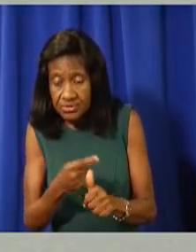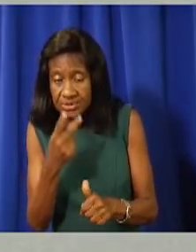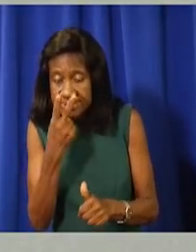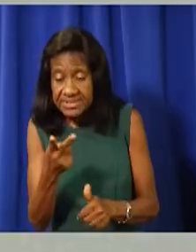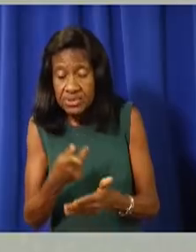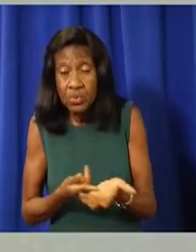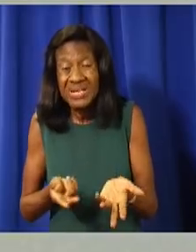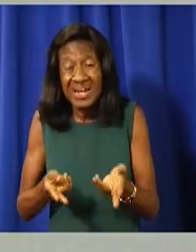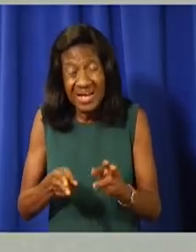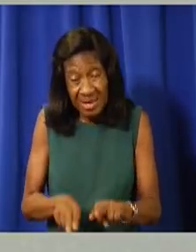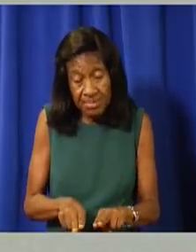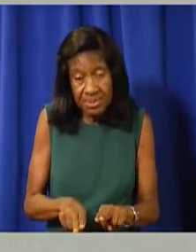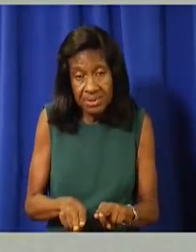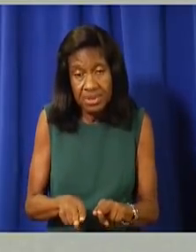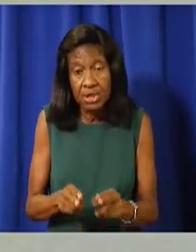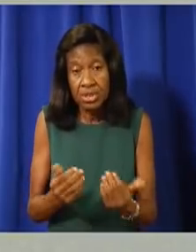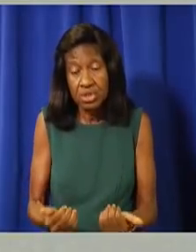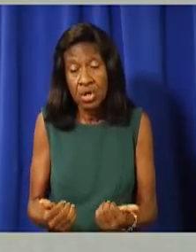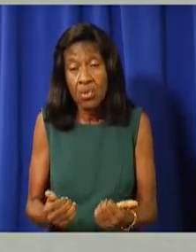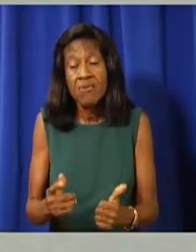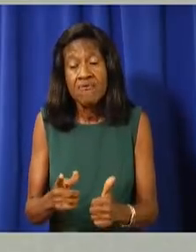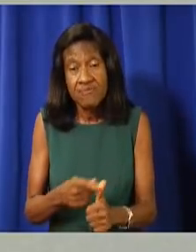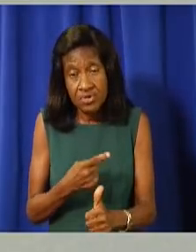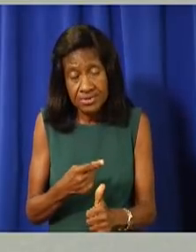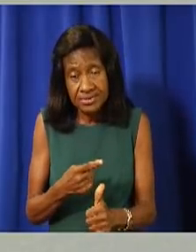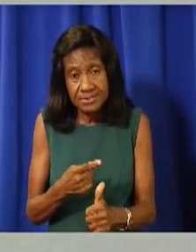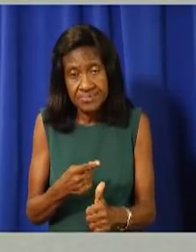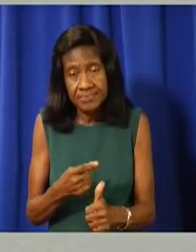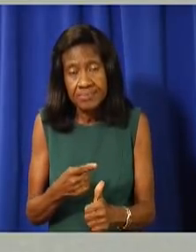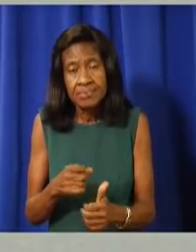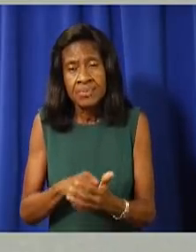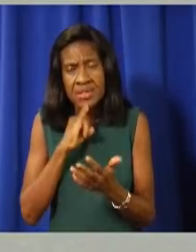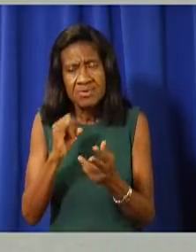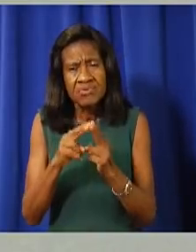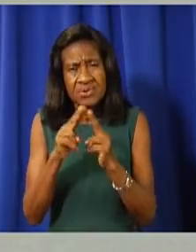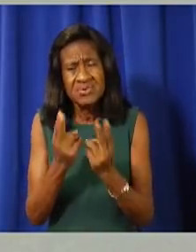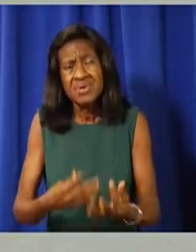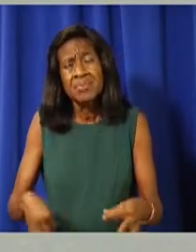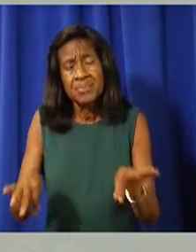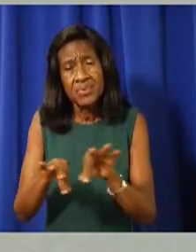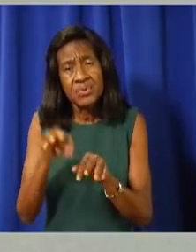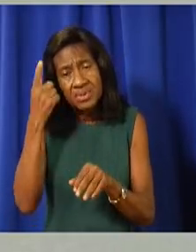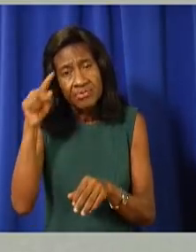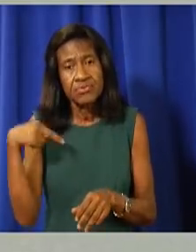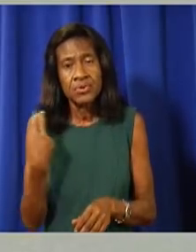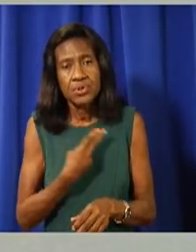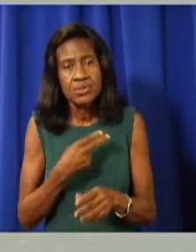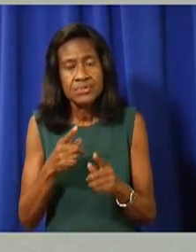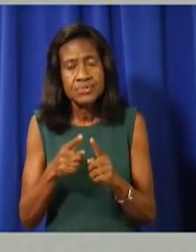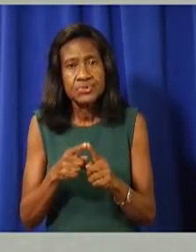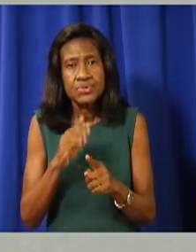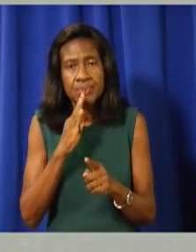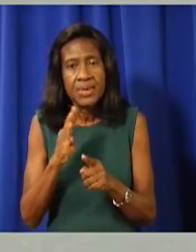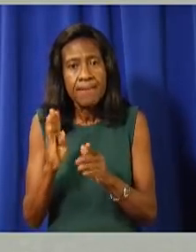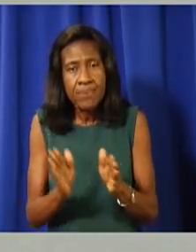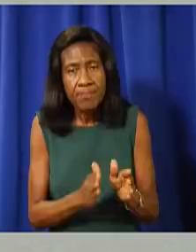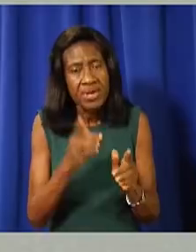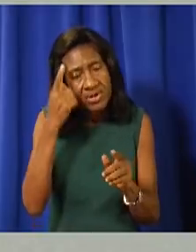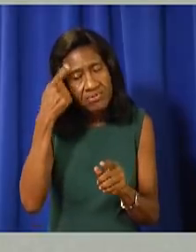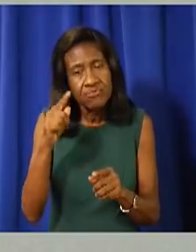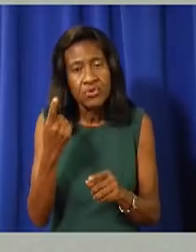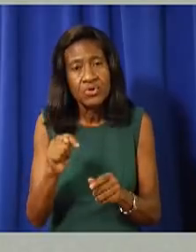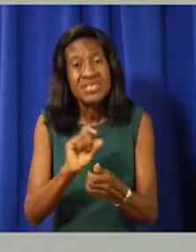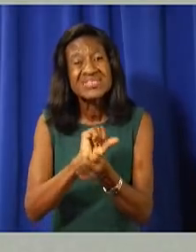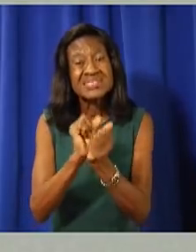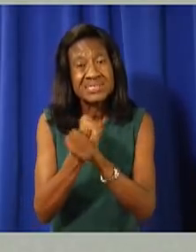it is important to us all to understand and be prepared for the changes in our daily life and